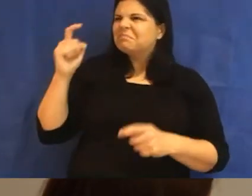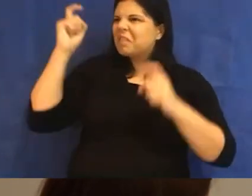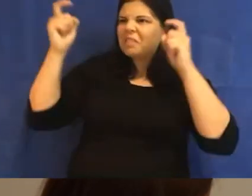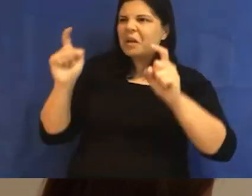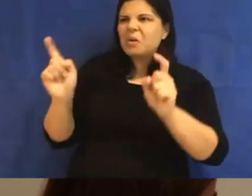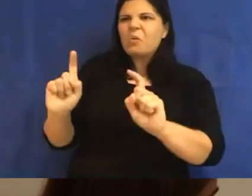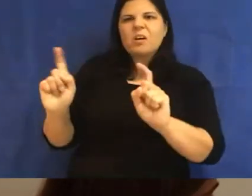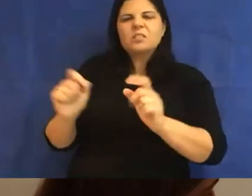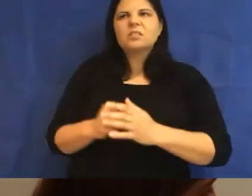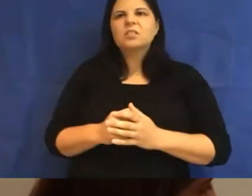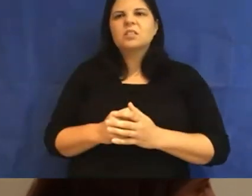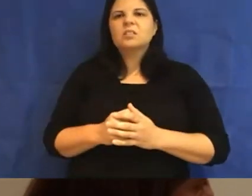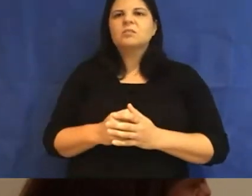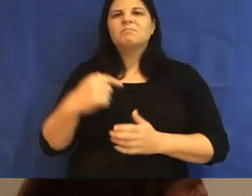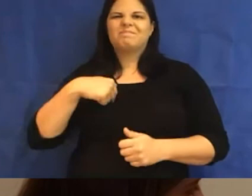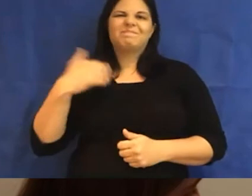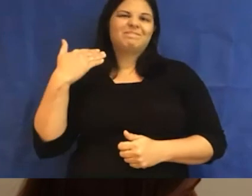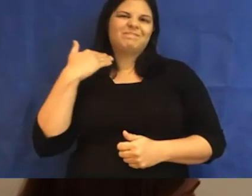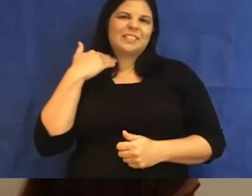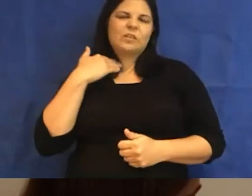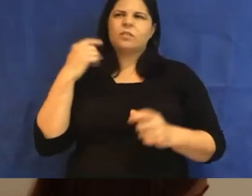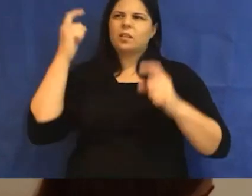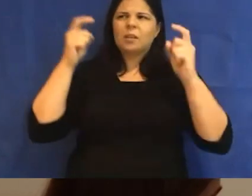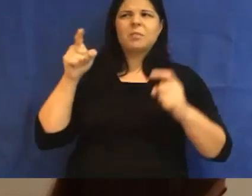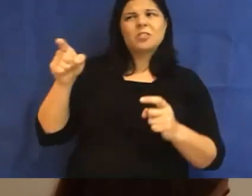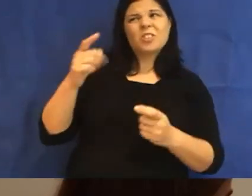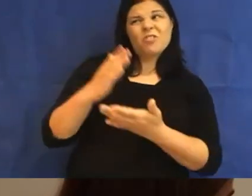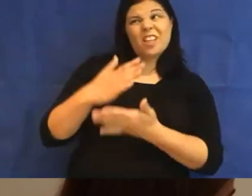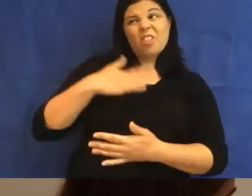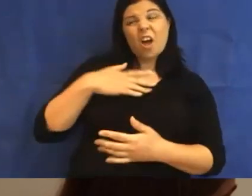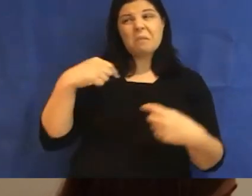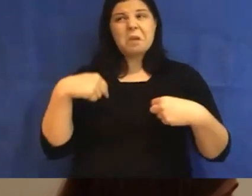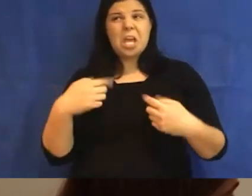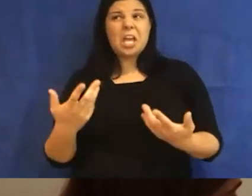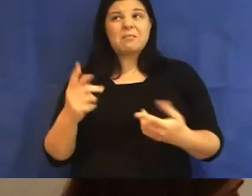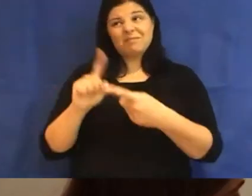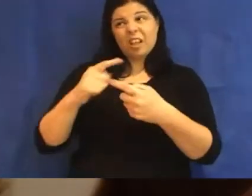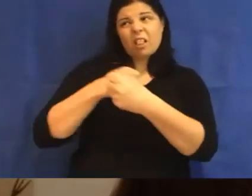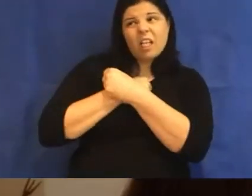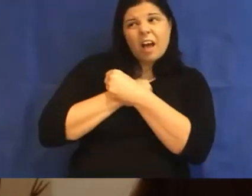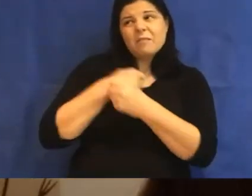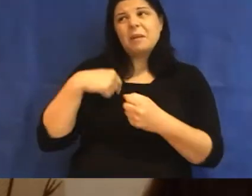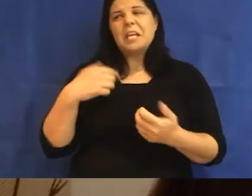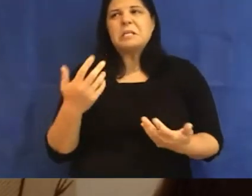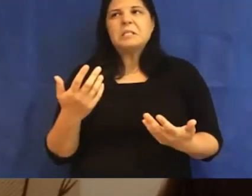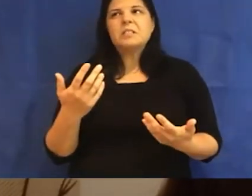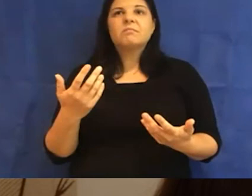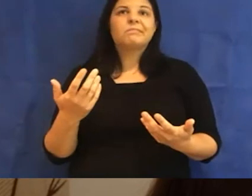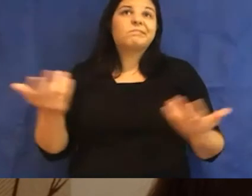I selfishly pondered, did she ever really like me? Did she still love me? Did it even matter?